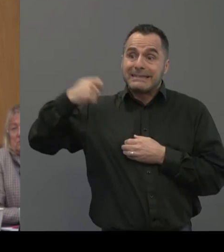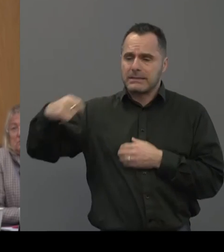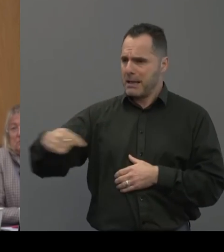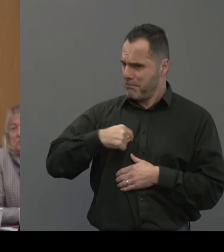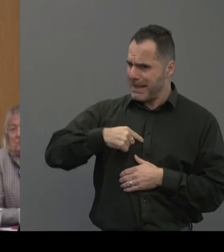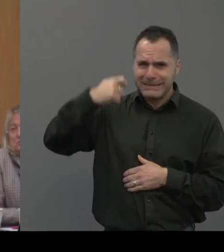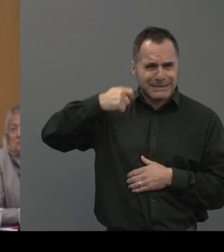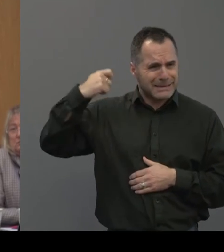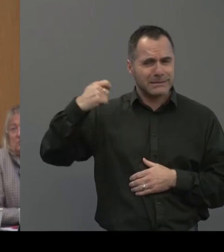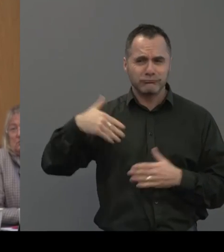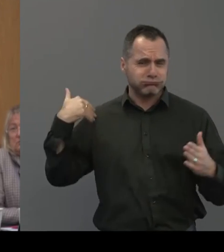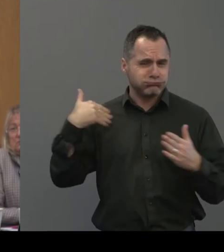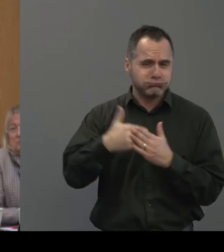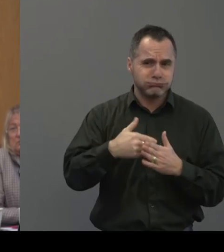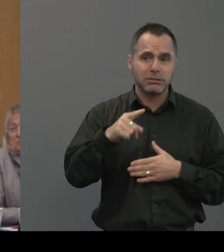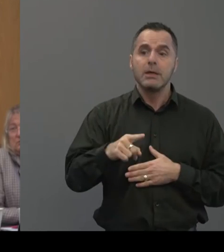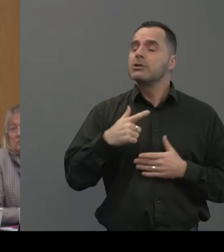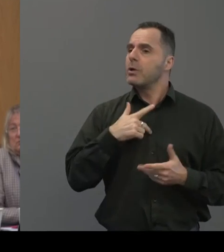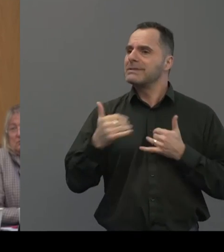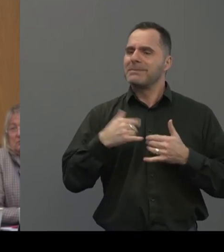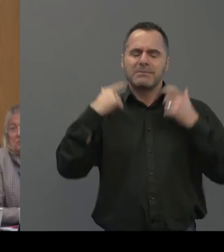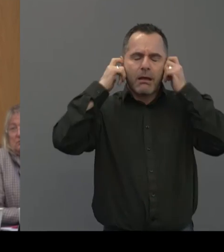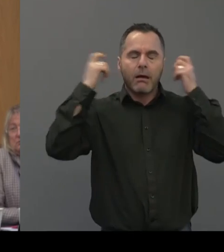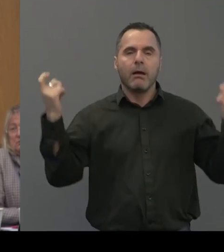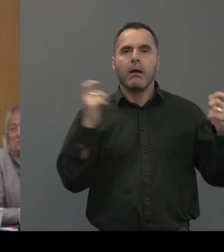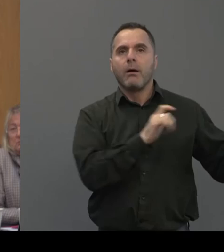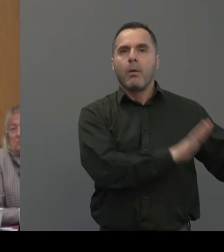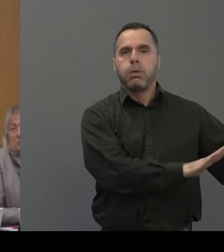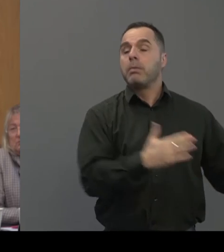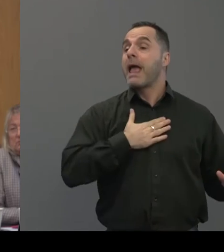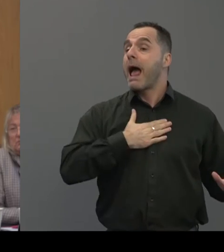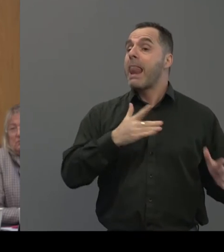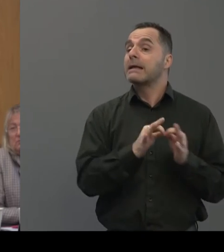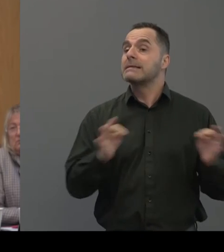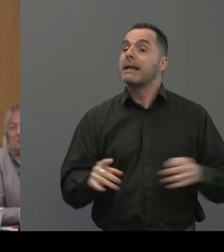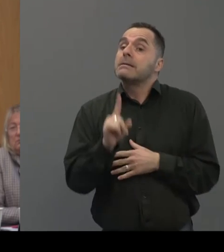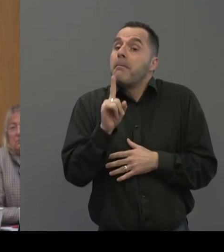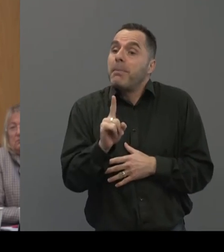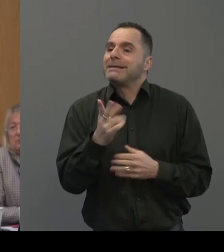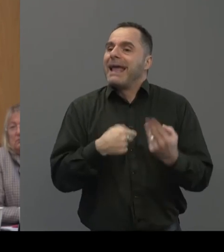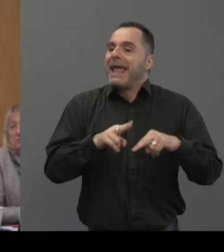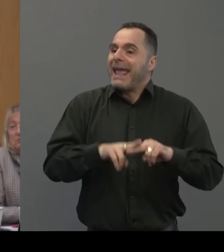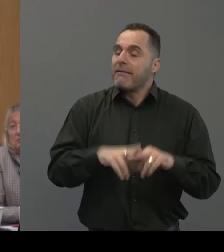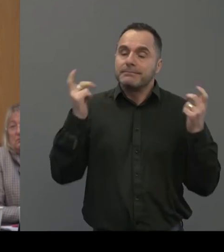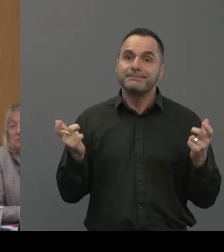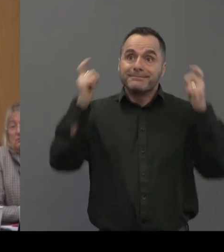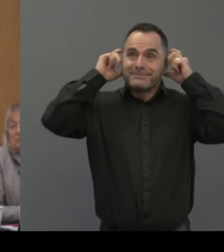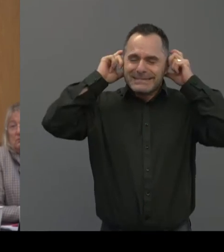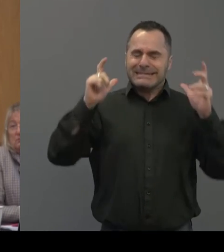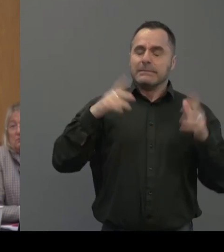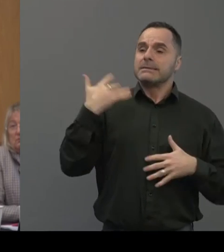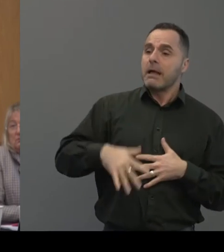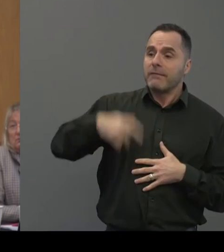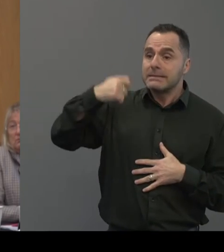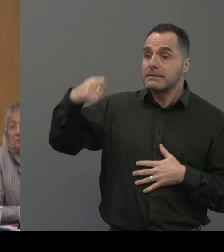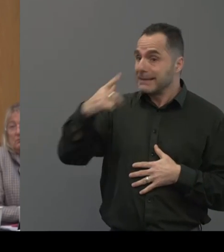suffered from tinnitus myself. So sometimes if I take my hearing aids out, I do like silence. However, if I do have my hearing aids in, I can suffer from